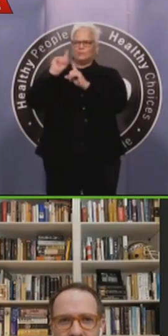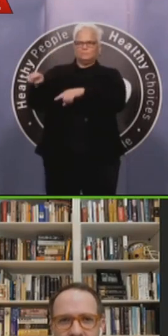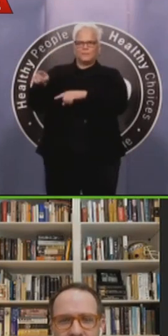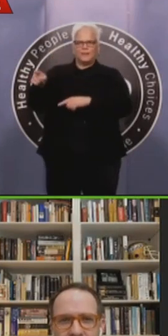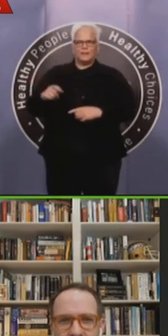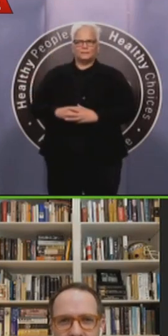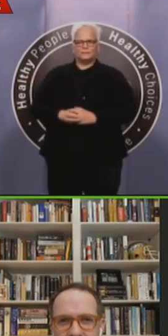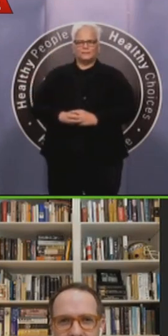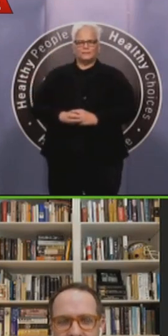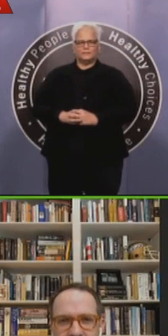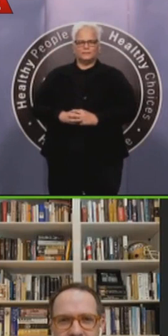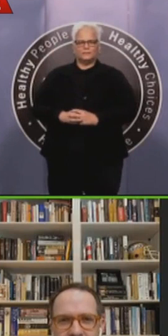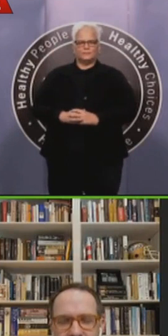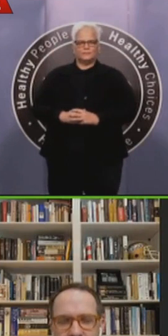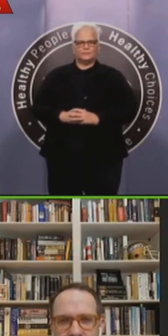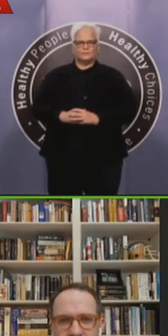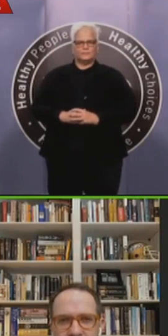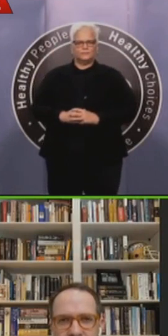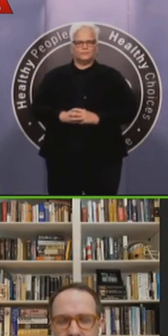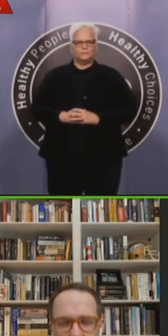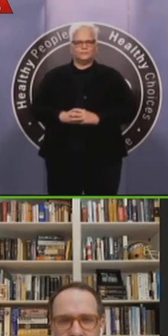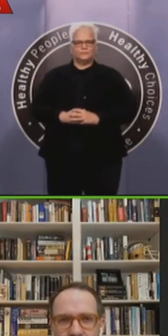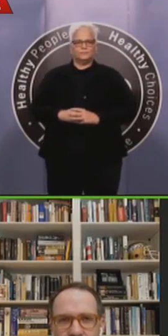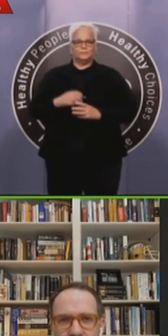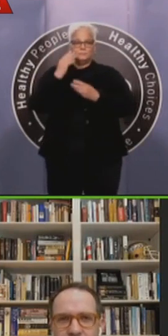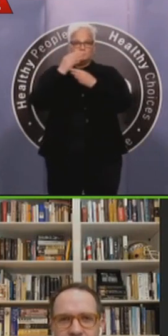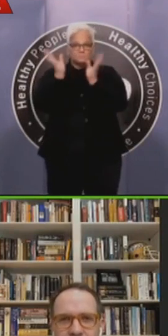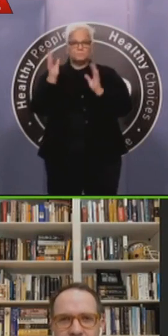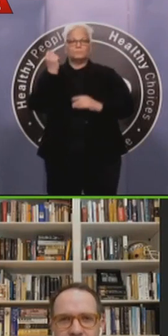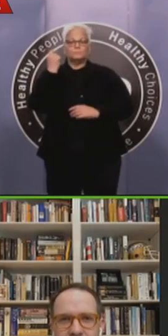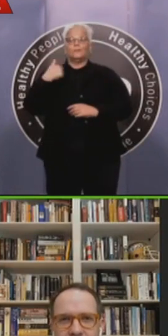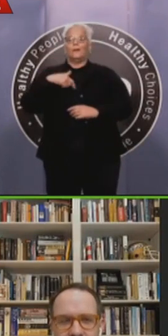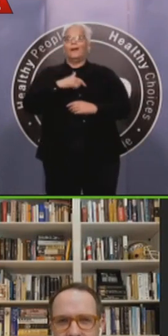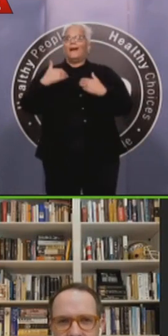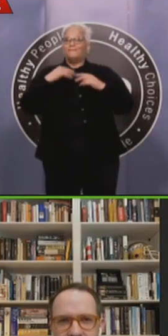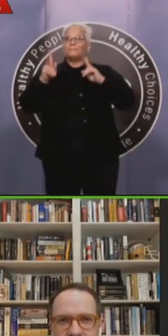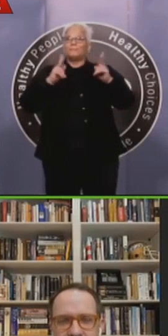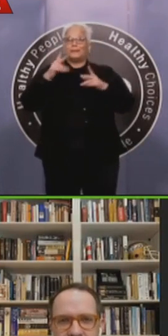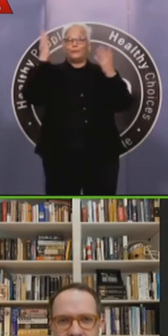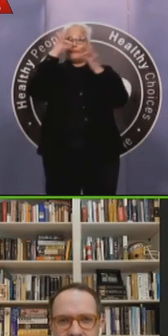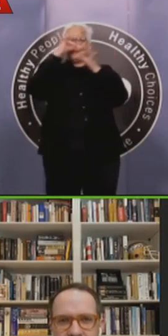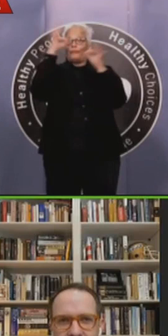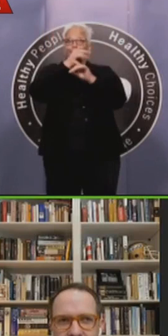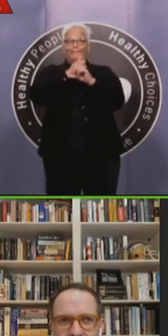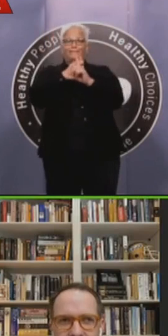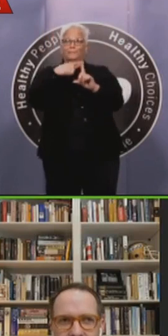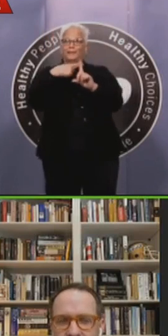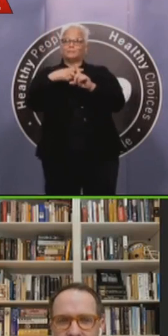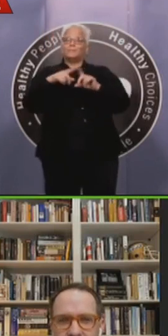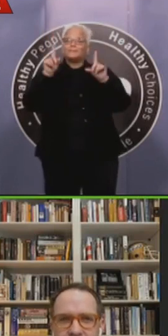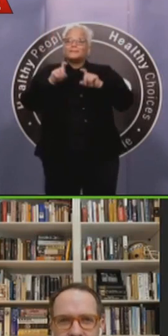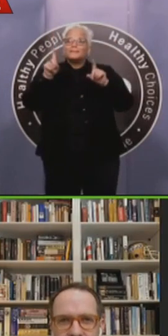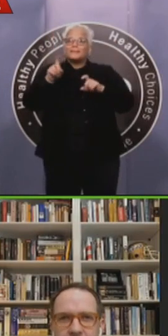had enough testing, uh, adequate testing. We do not have, uh, enough testing, uh, and